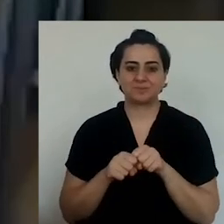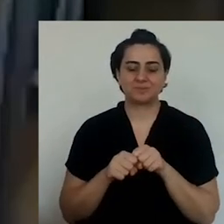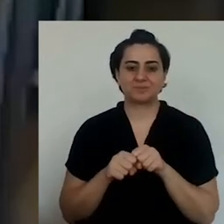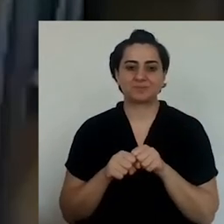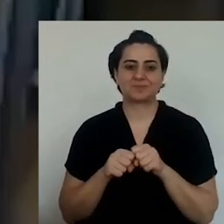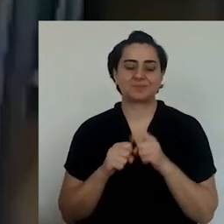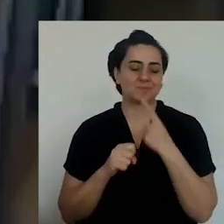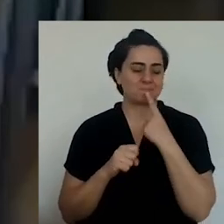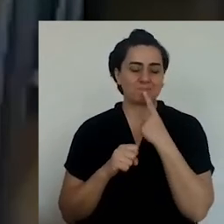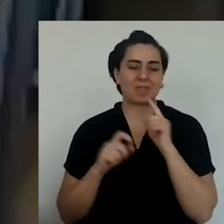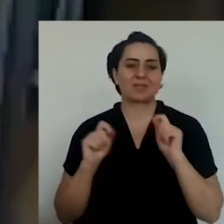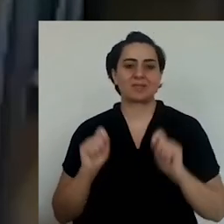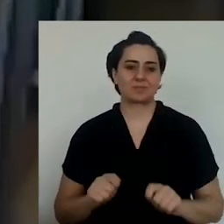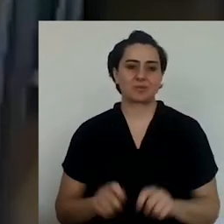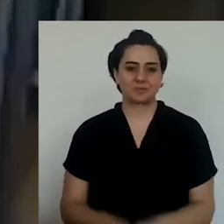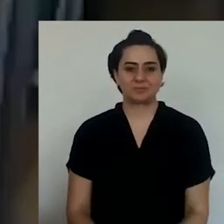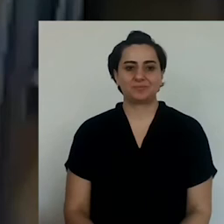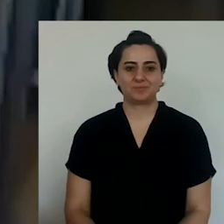eat.